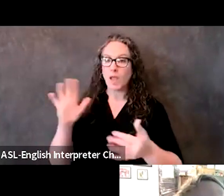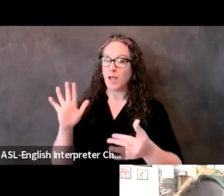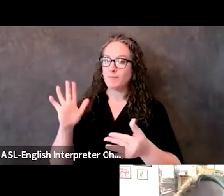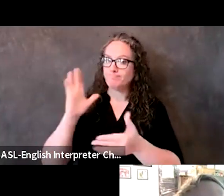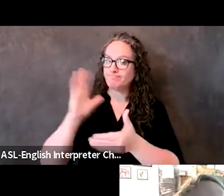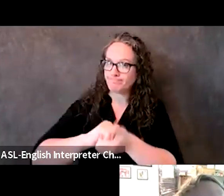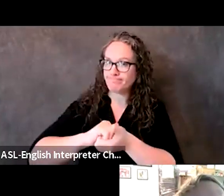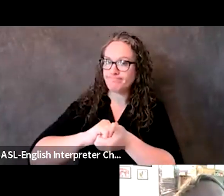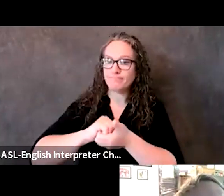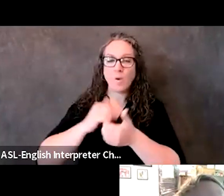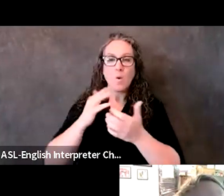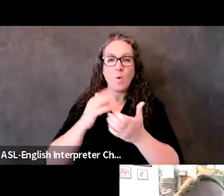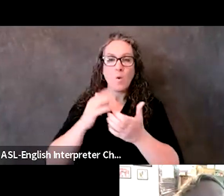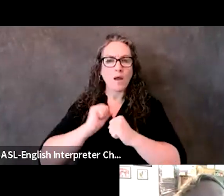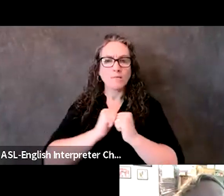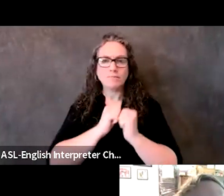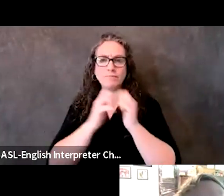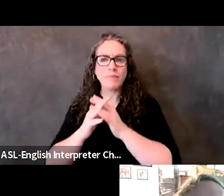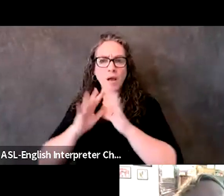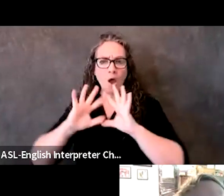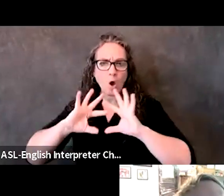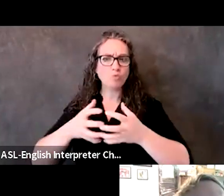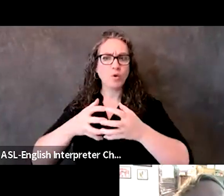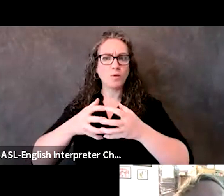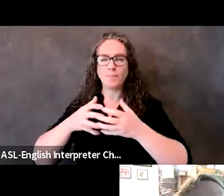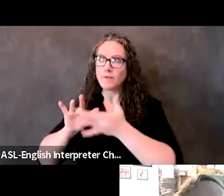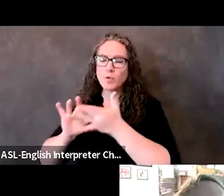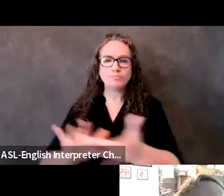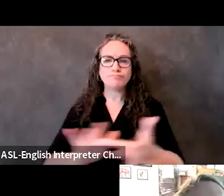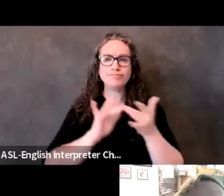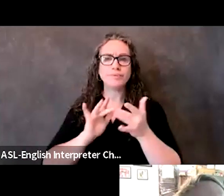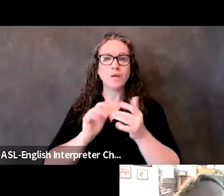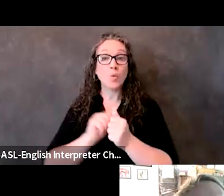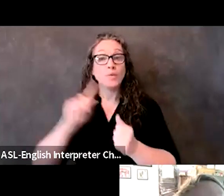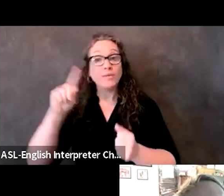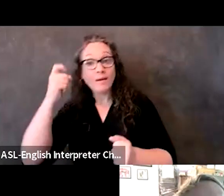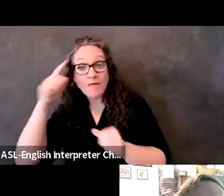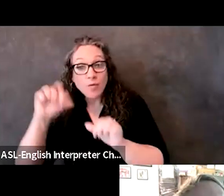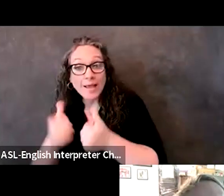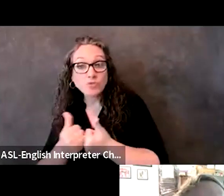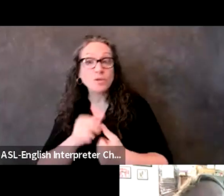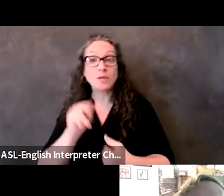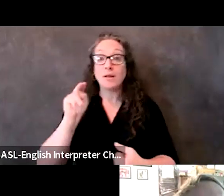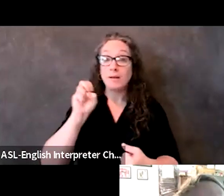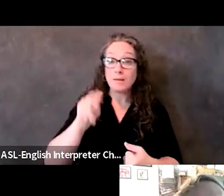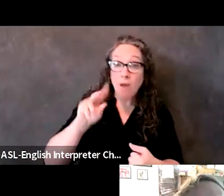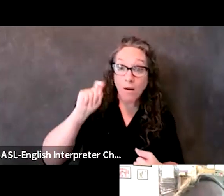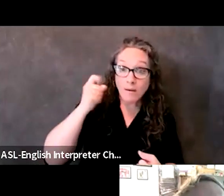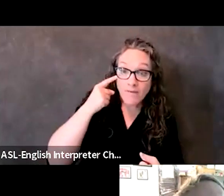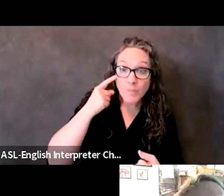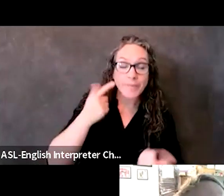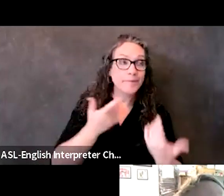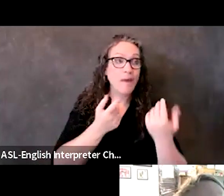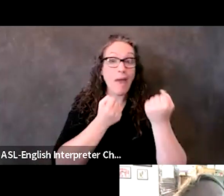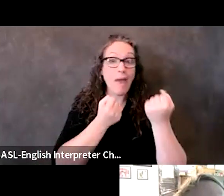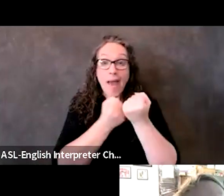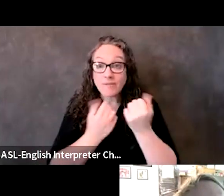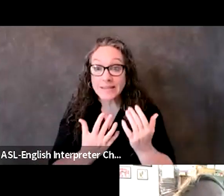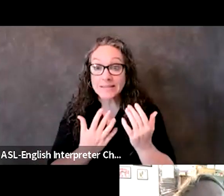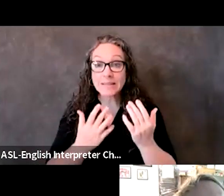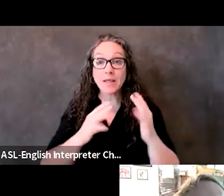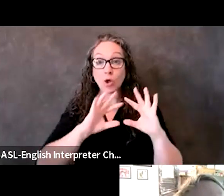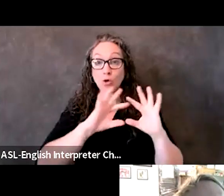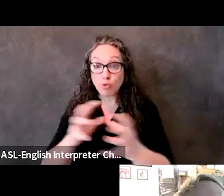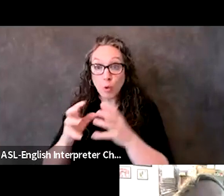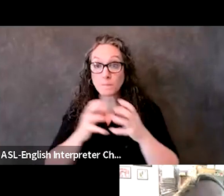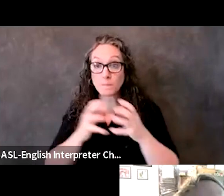disability service providers, you know, government, non-government agencies, advocacy agencies, groups, you know, led